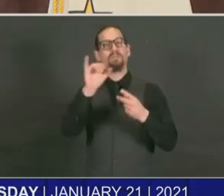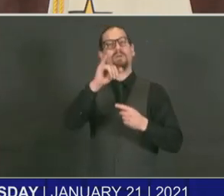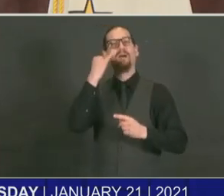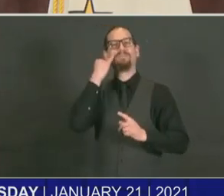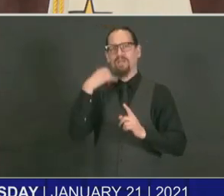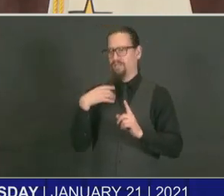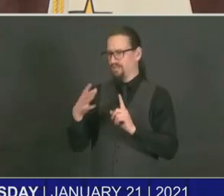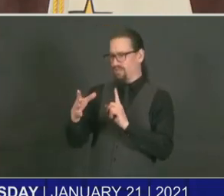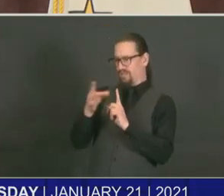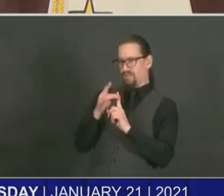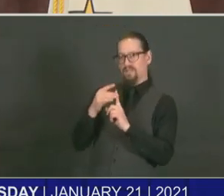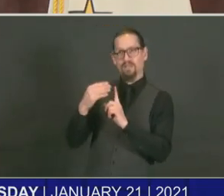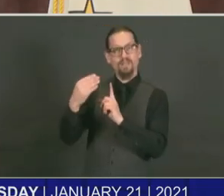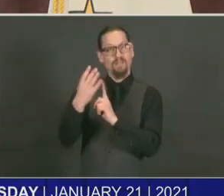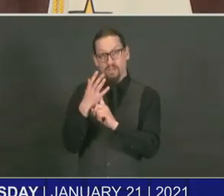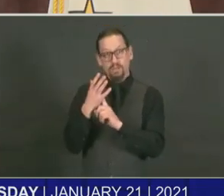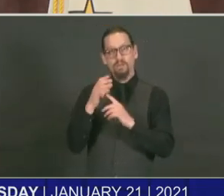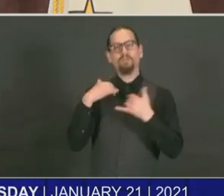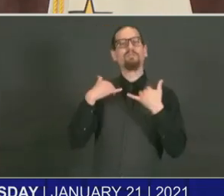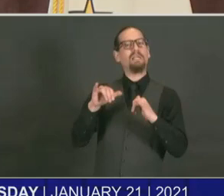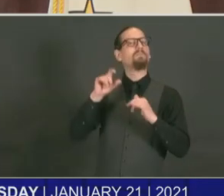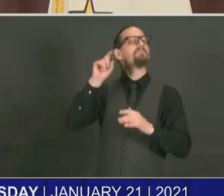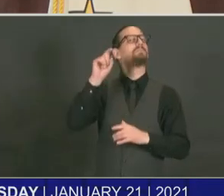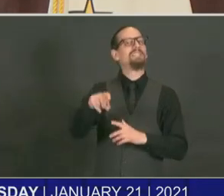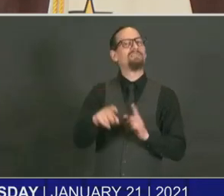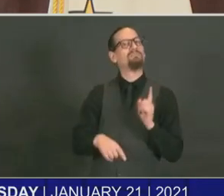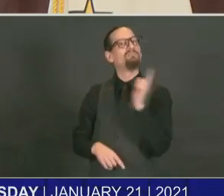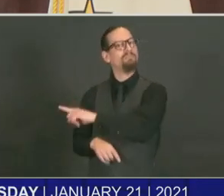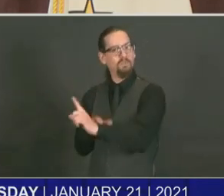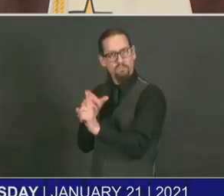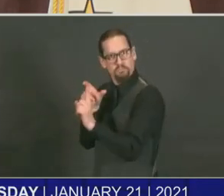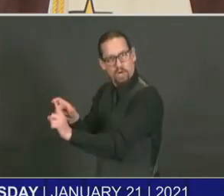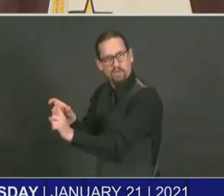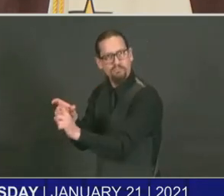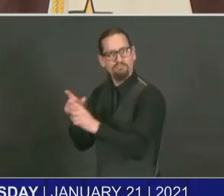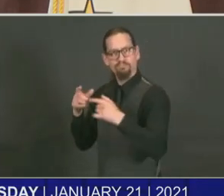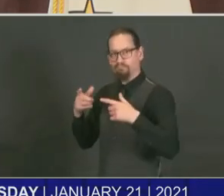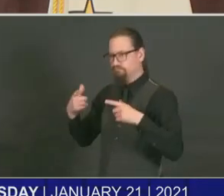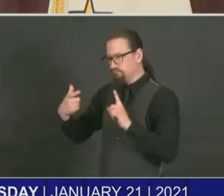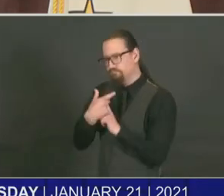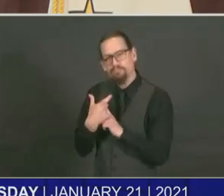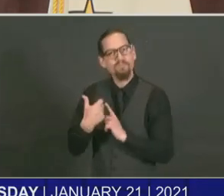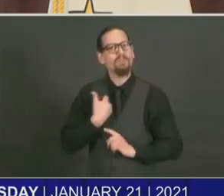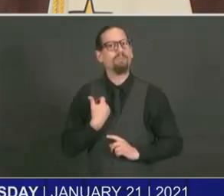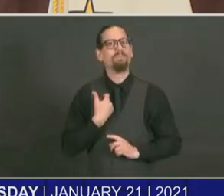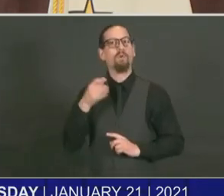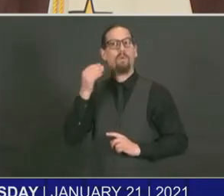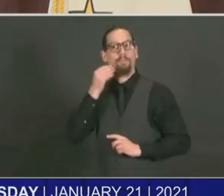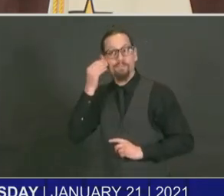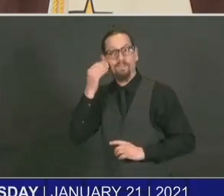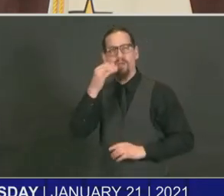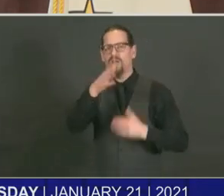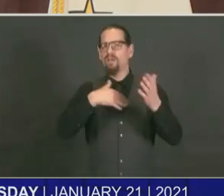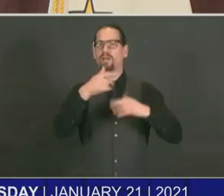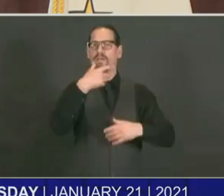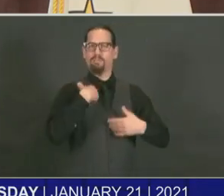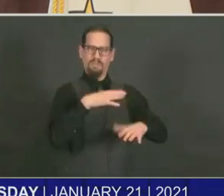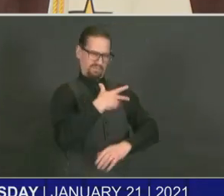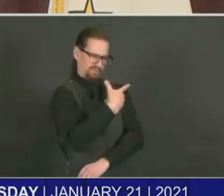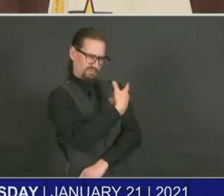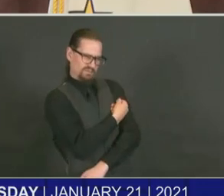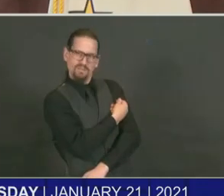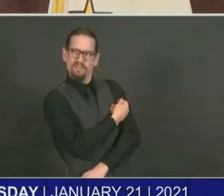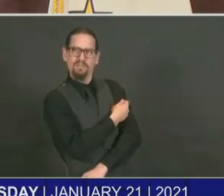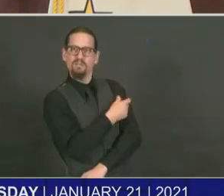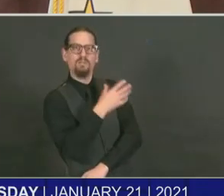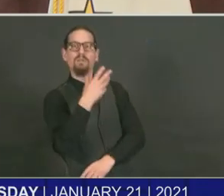you've been vaccinated and test positive for COVID-19, you must still